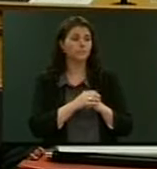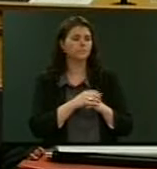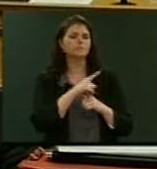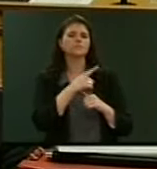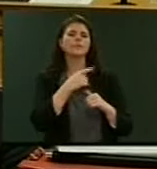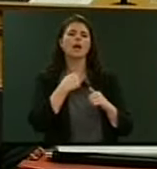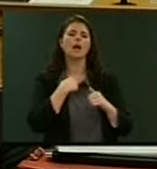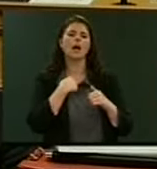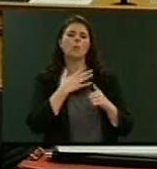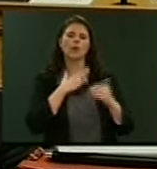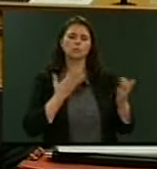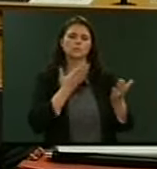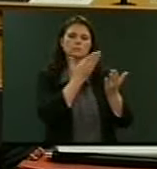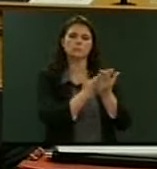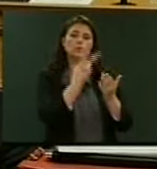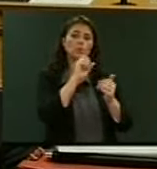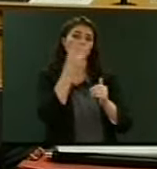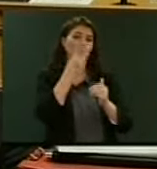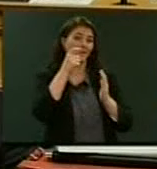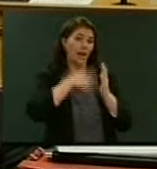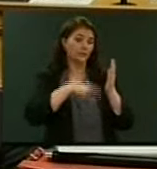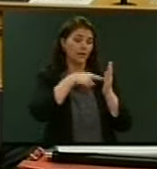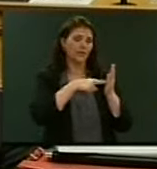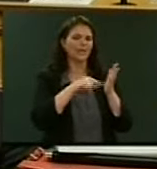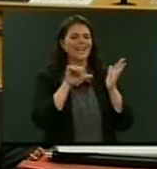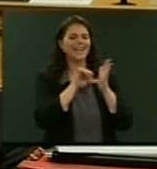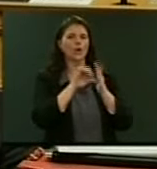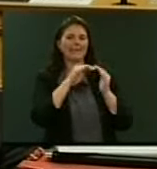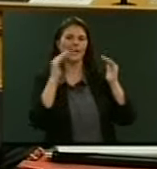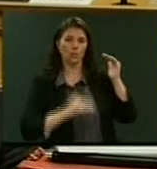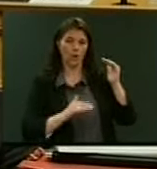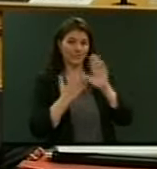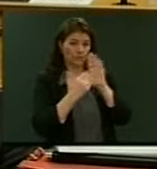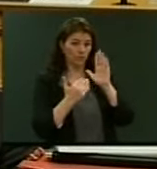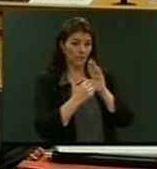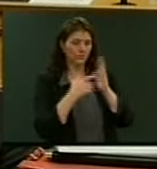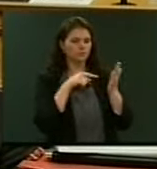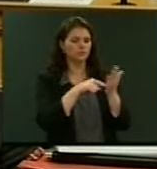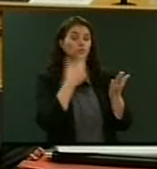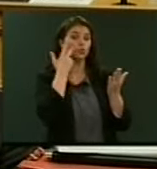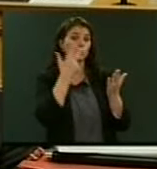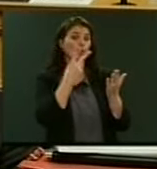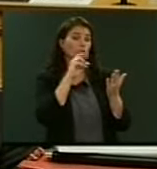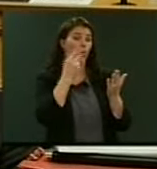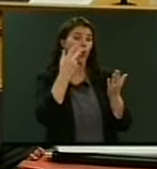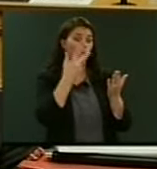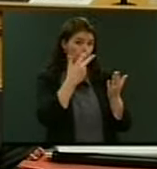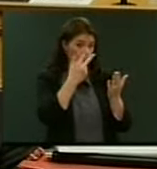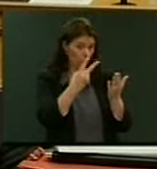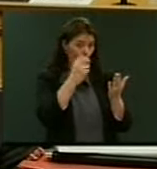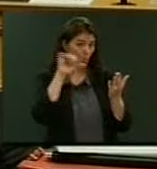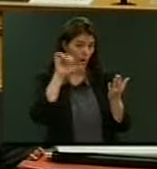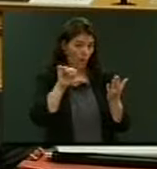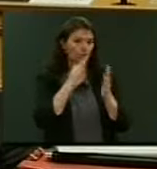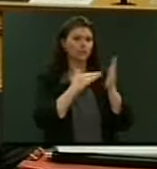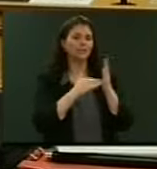to table a 2013 article titled Economic Inequality in New Zealand, showing that in 2009 New Zealand was 14th